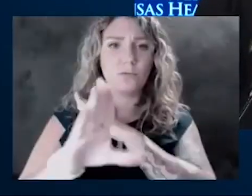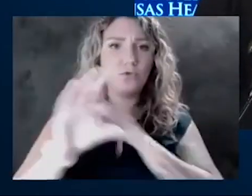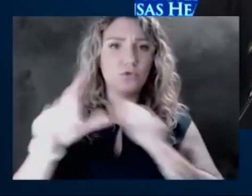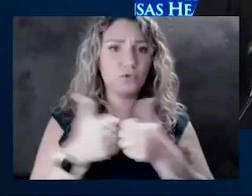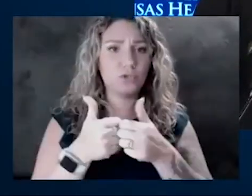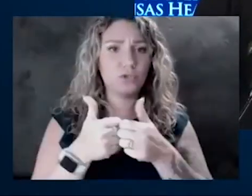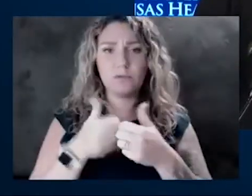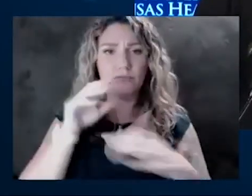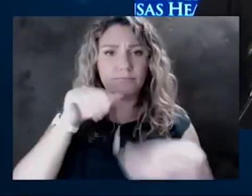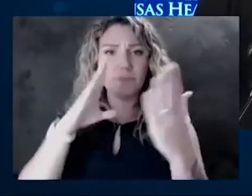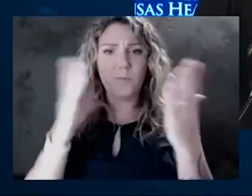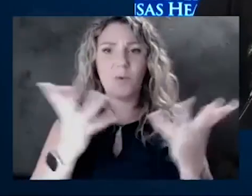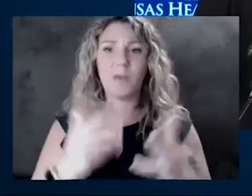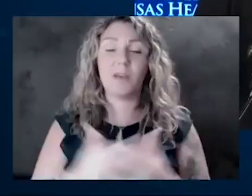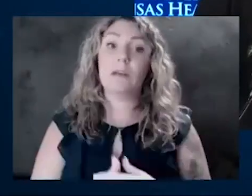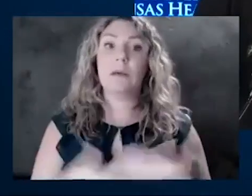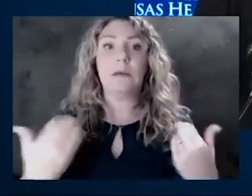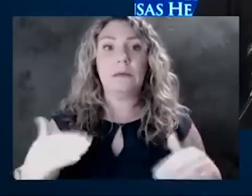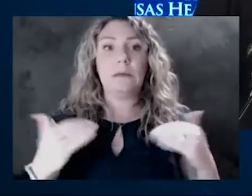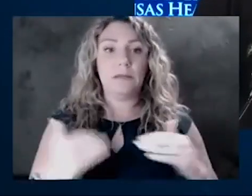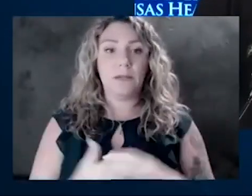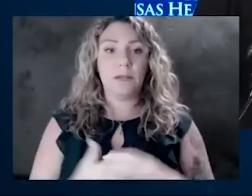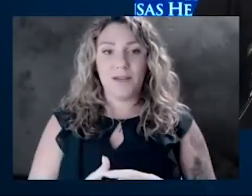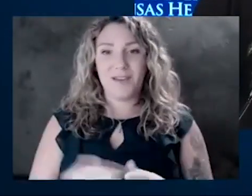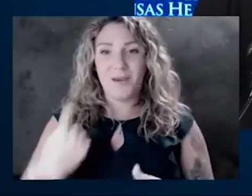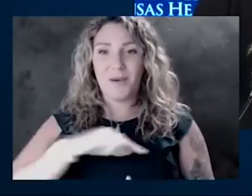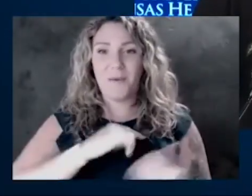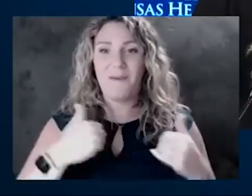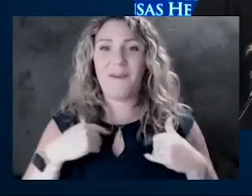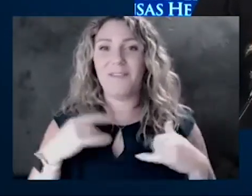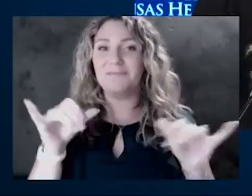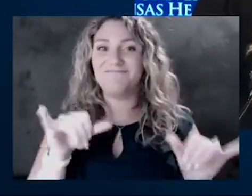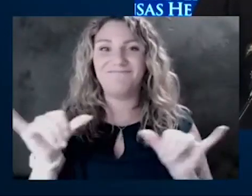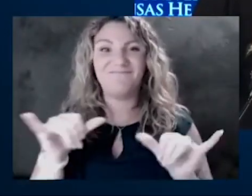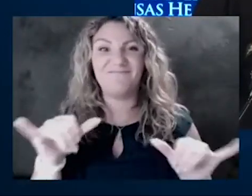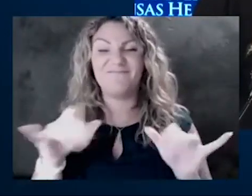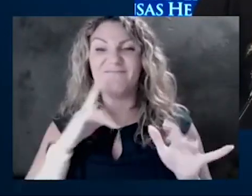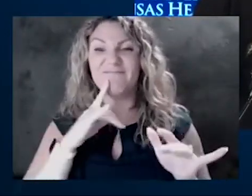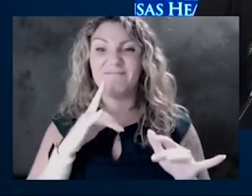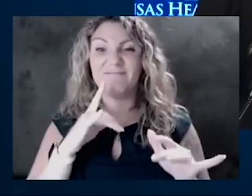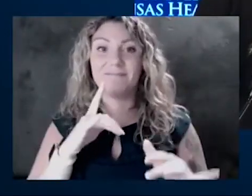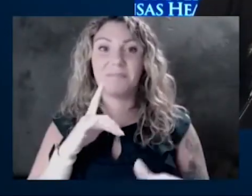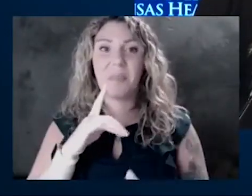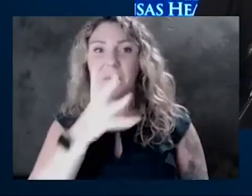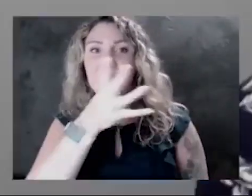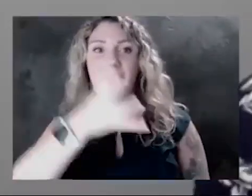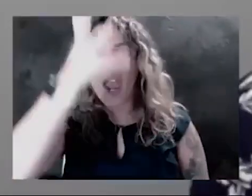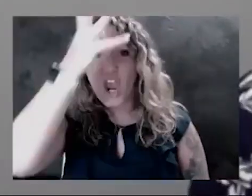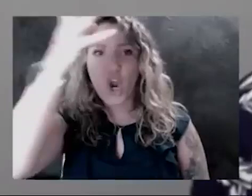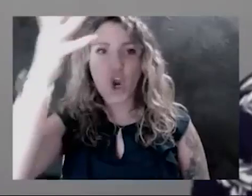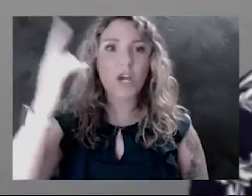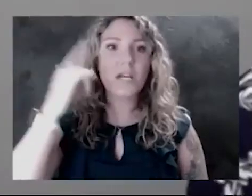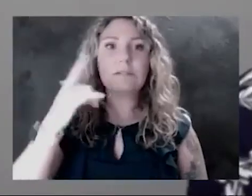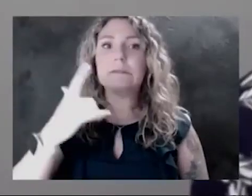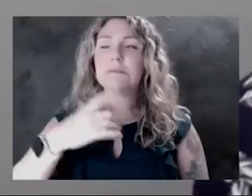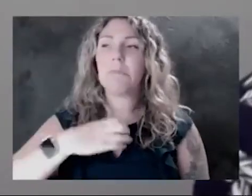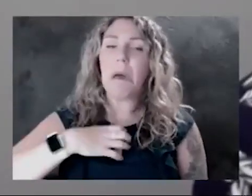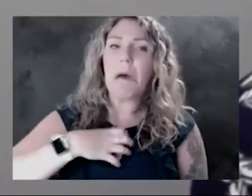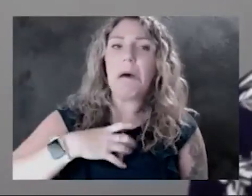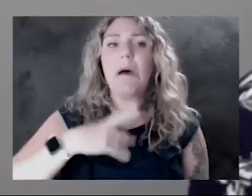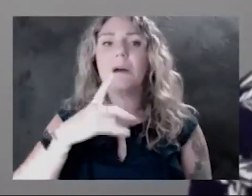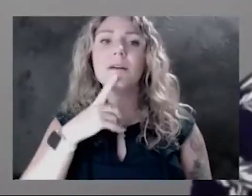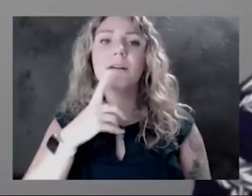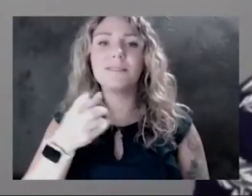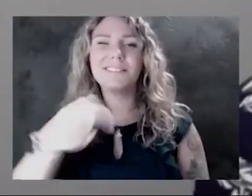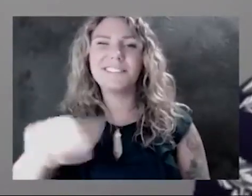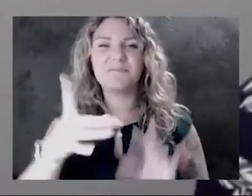Well, gosh, well, we certainly have our cohort of those, um, parents as well that Dr. Rex mentioned. Um, I